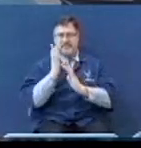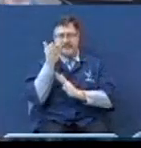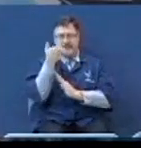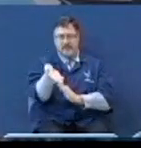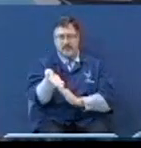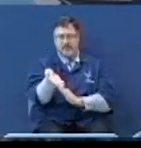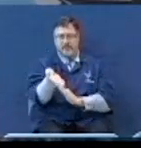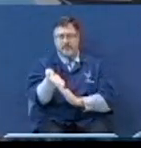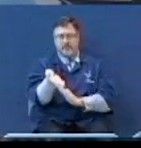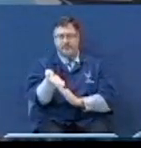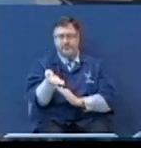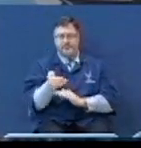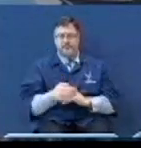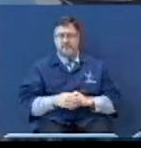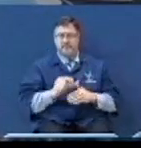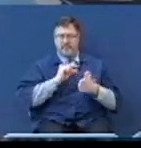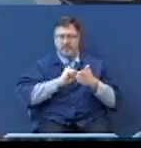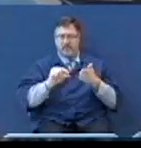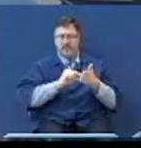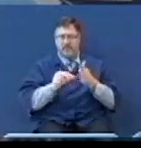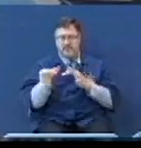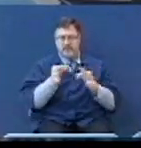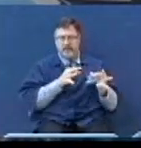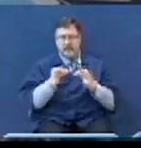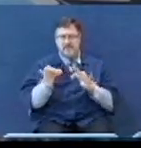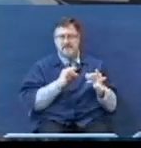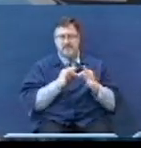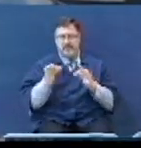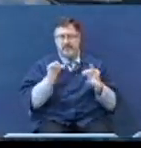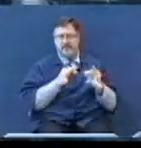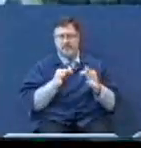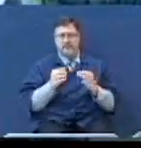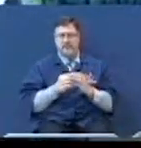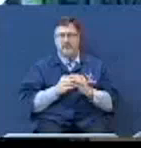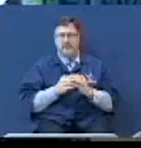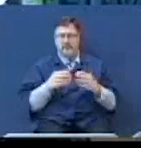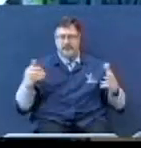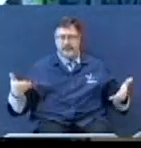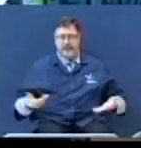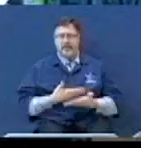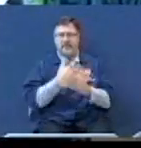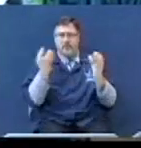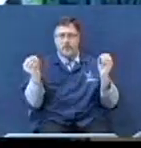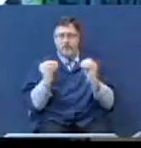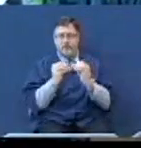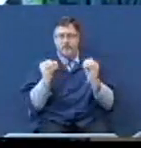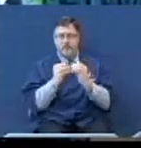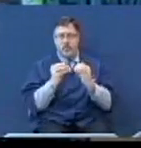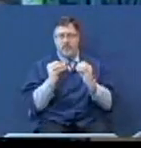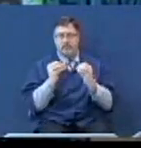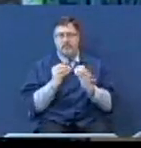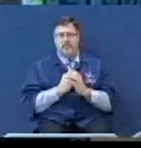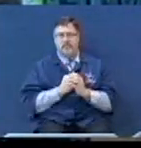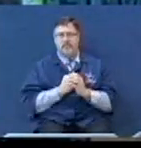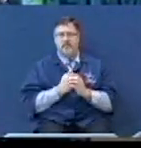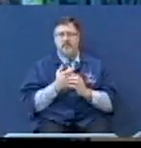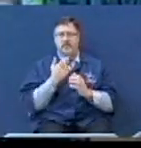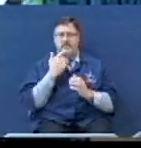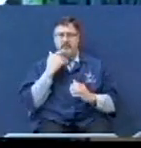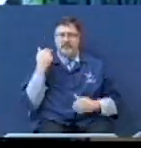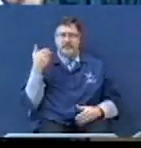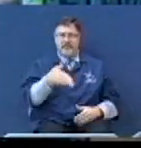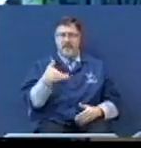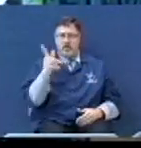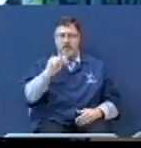I'll break the verse down. I'm not preaching on this, but to give you more substance, he said there,